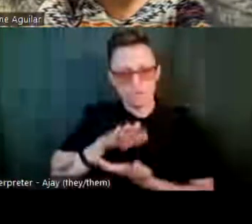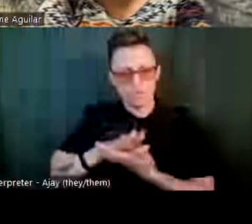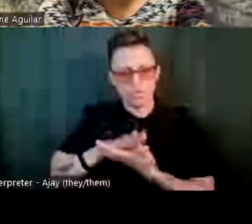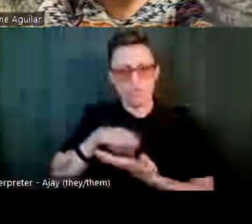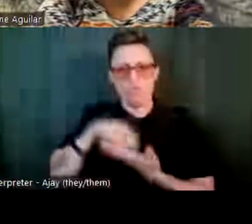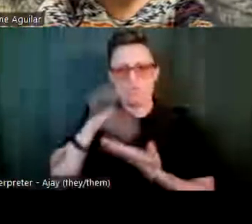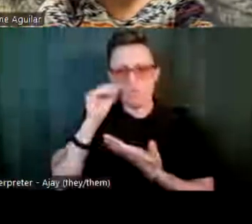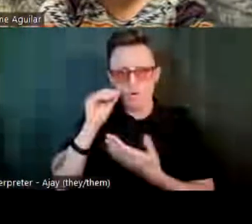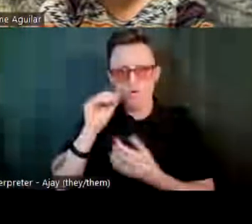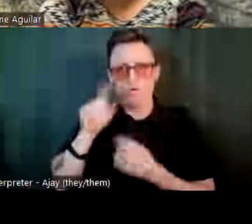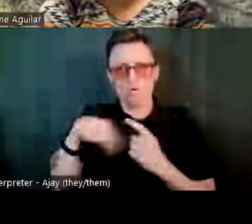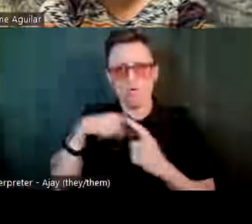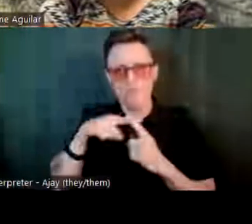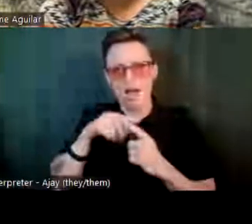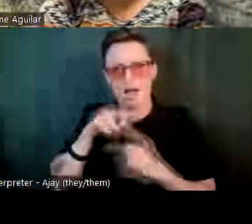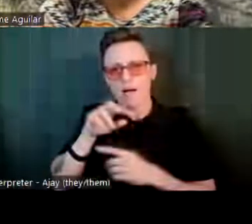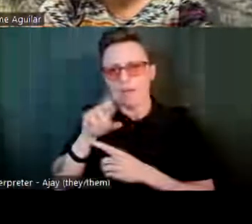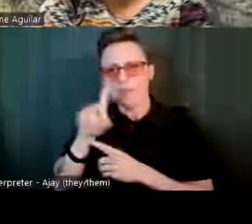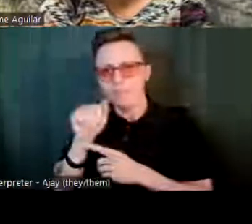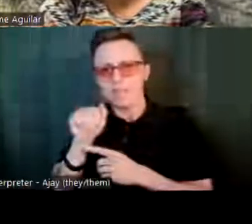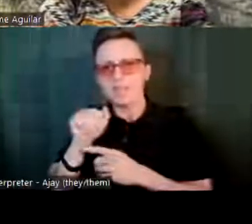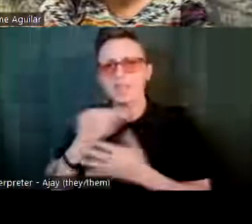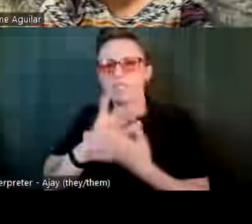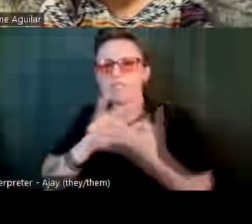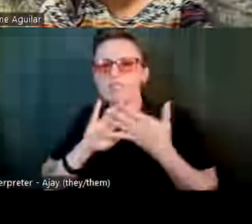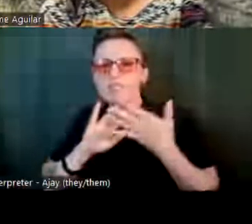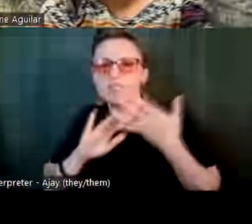who are different, especially, you know, kids with disabilities.